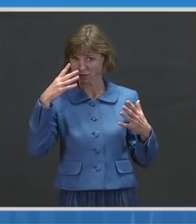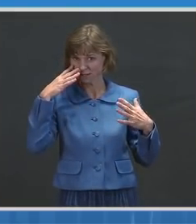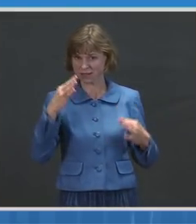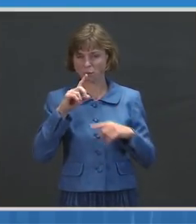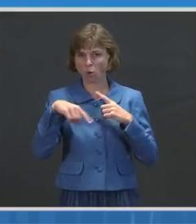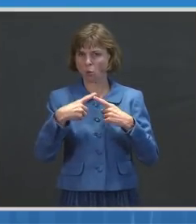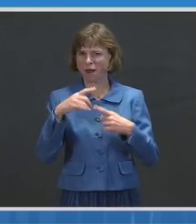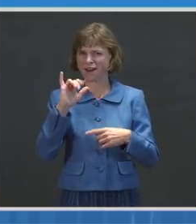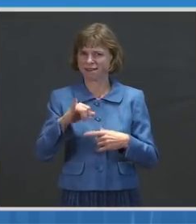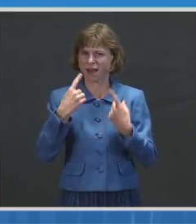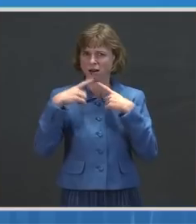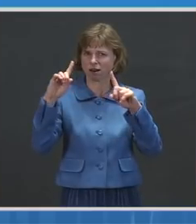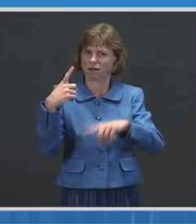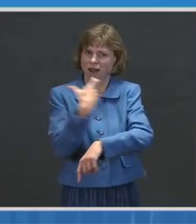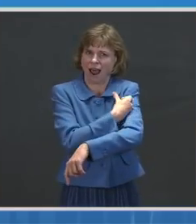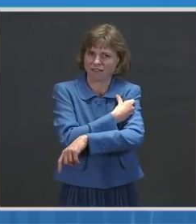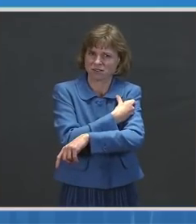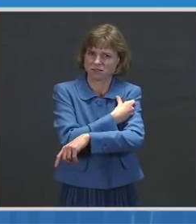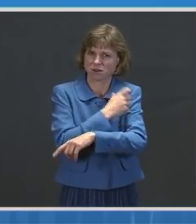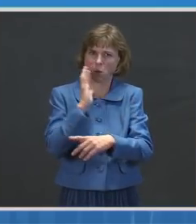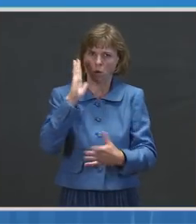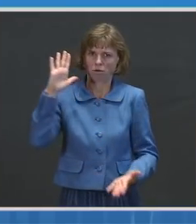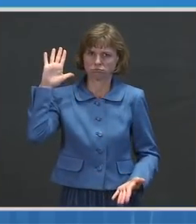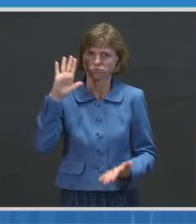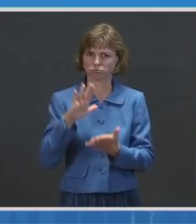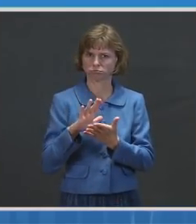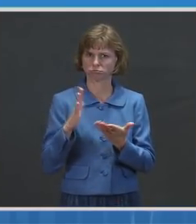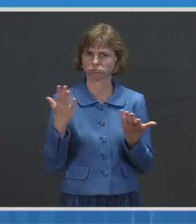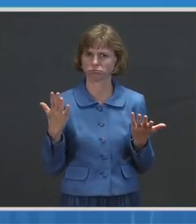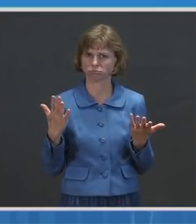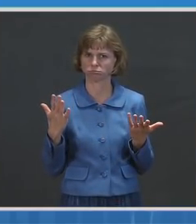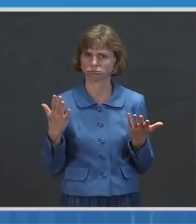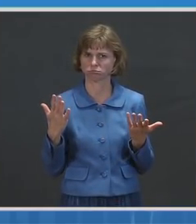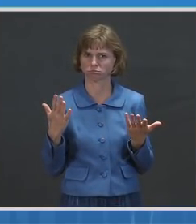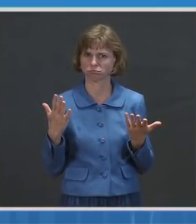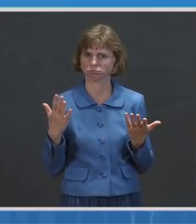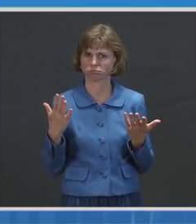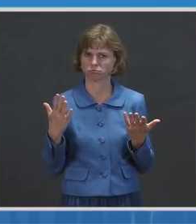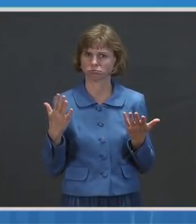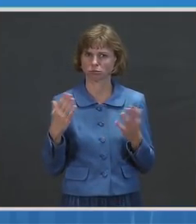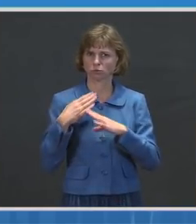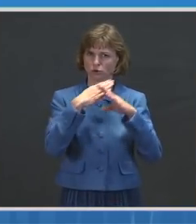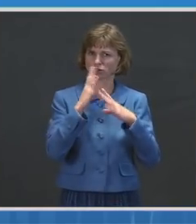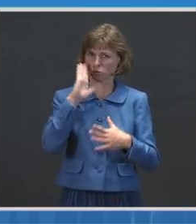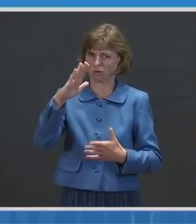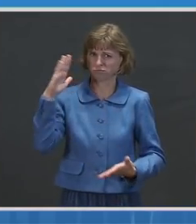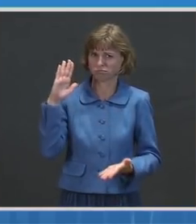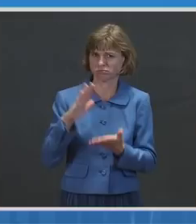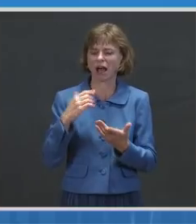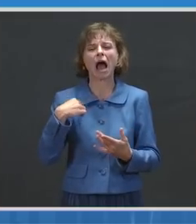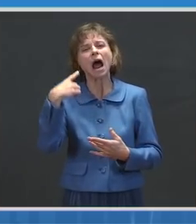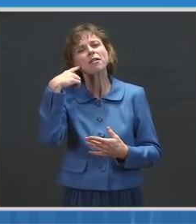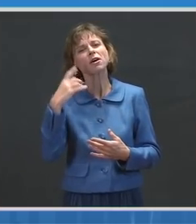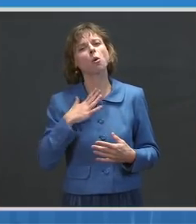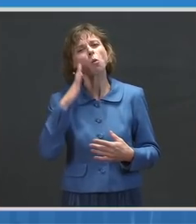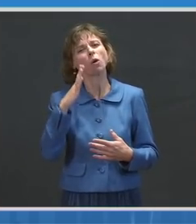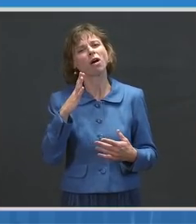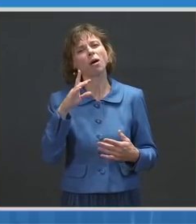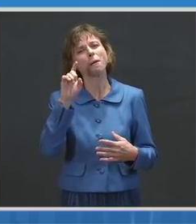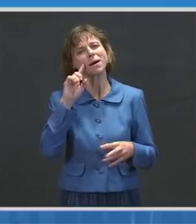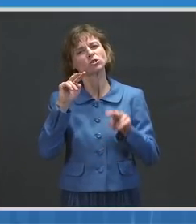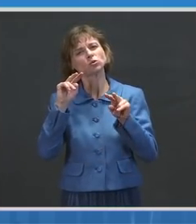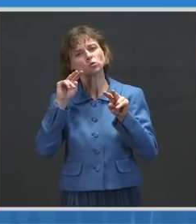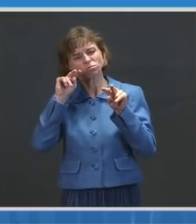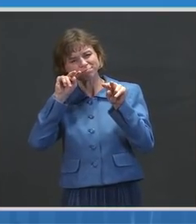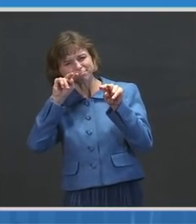will be dampened or will lessen? Dr. Well, I think that's obviously going to take an observation over a longer period